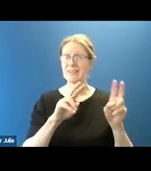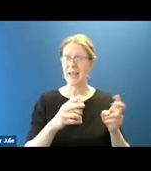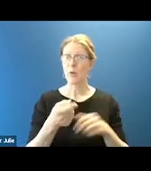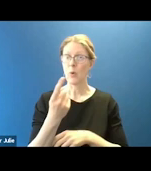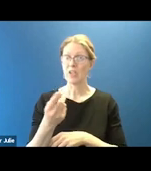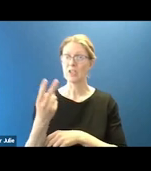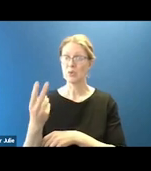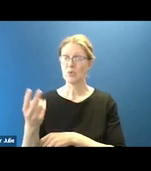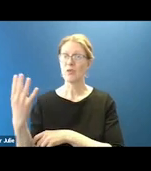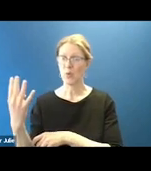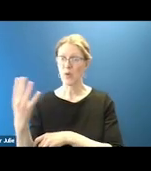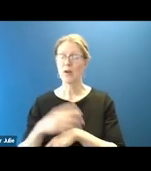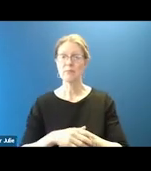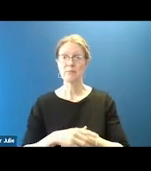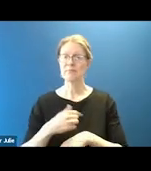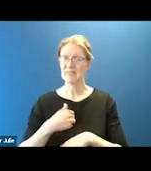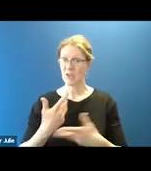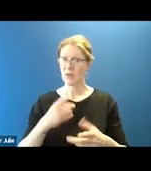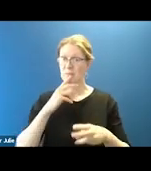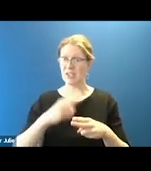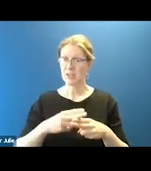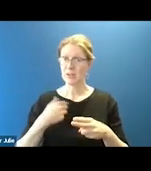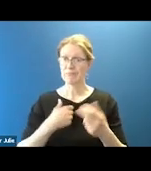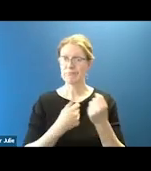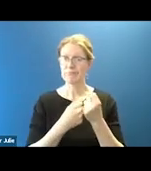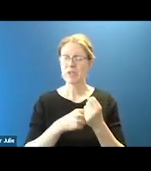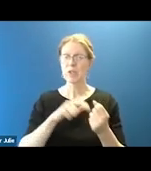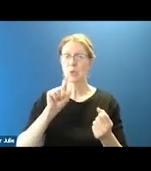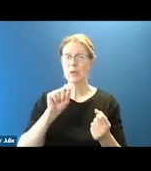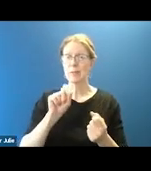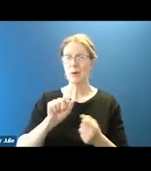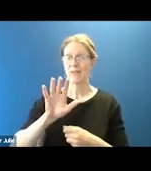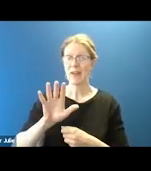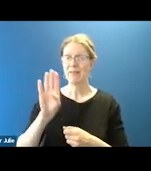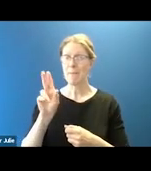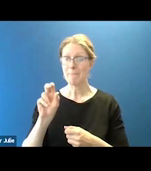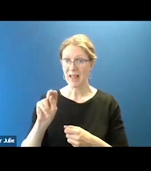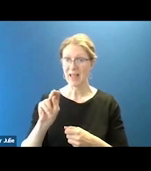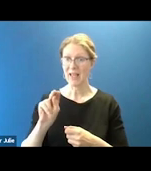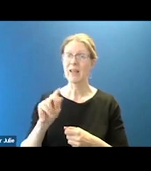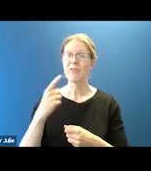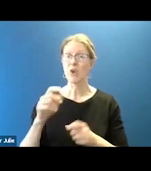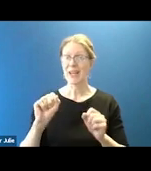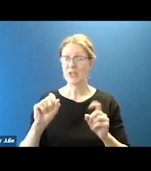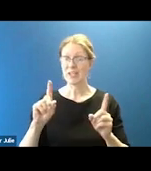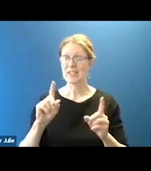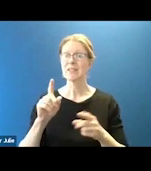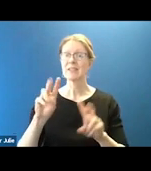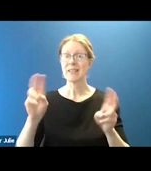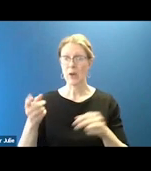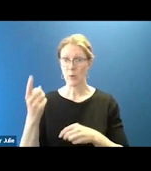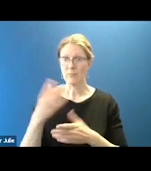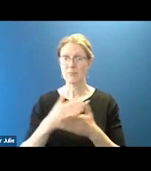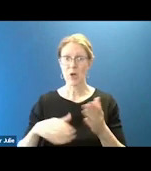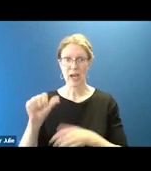Like I mentioned, we're advocating for $20.5 billion for Education Title I, Part A, and this